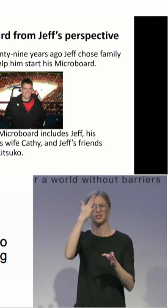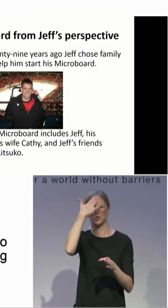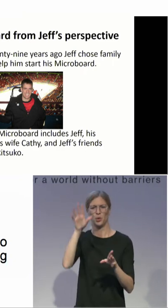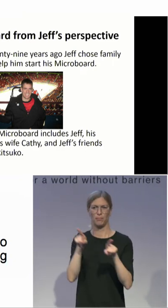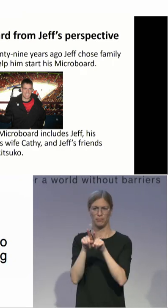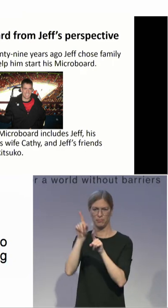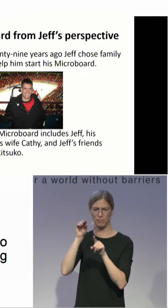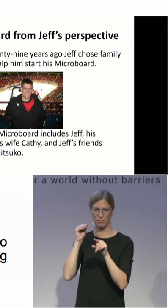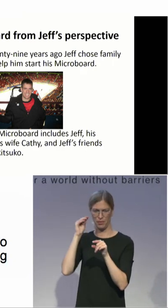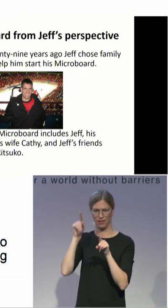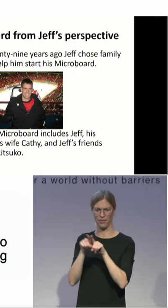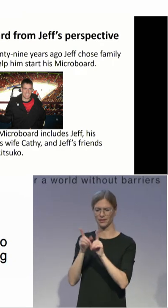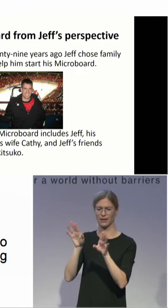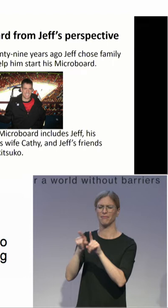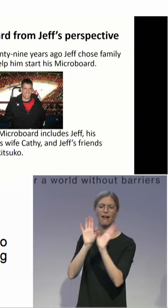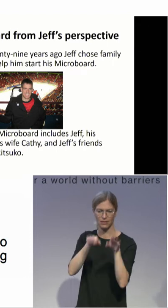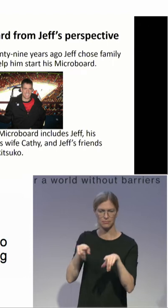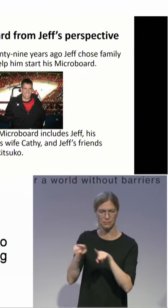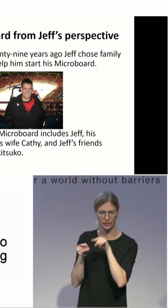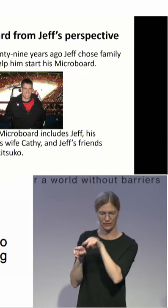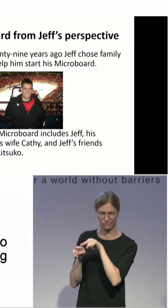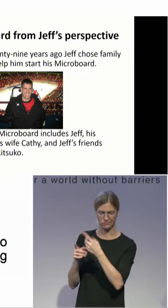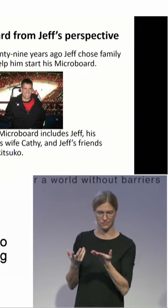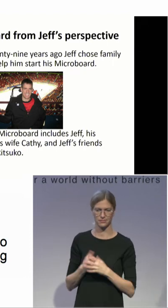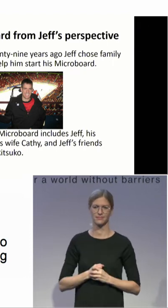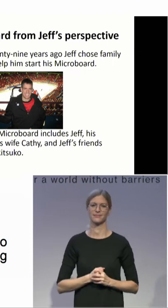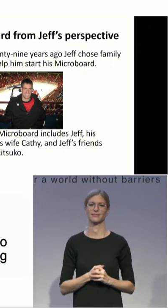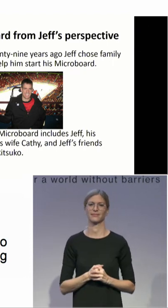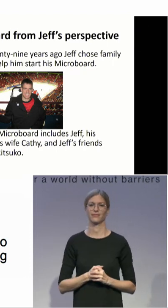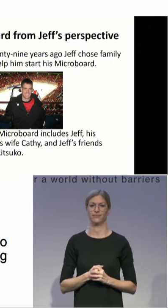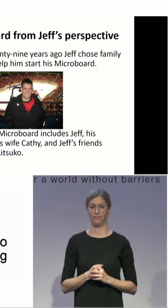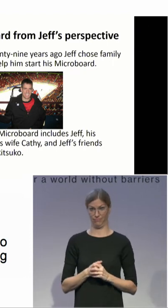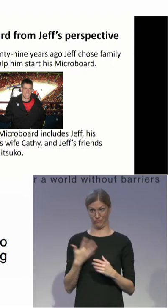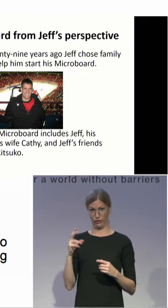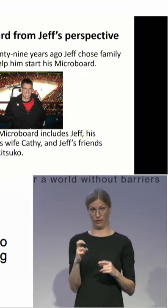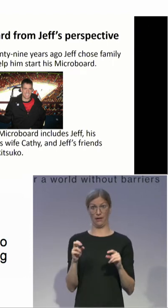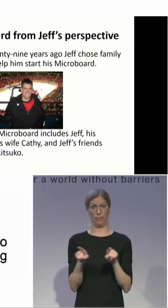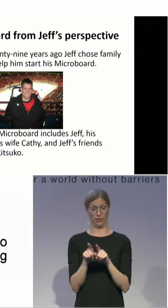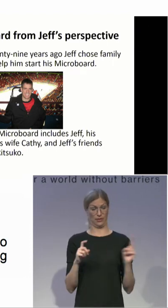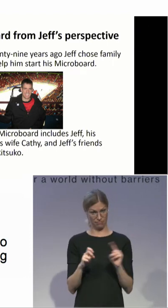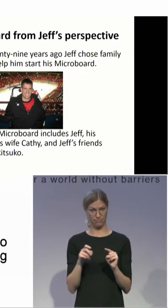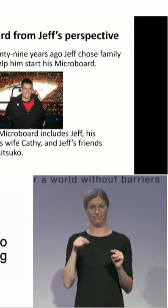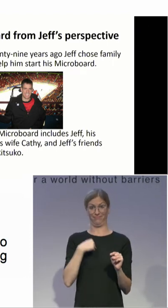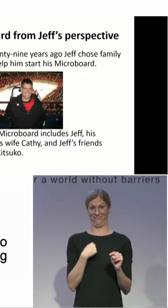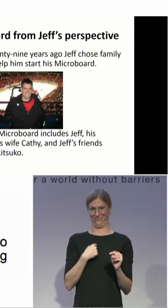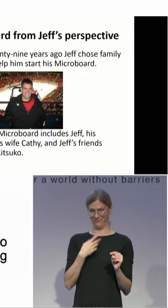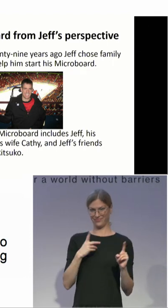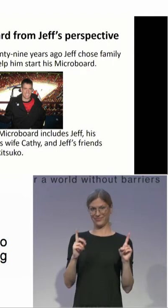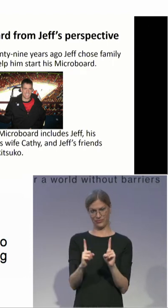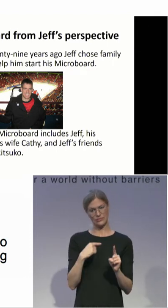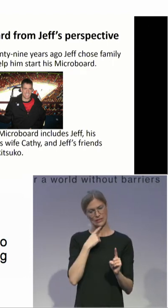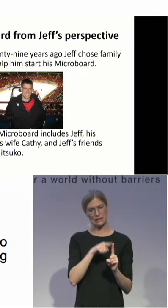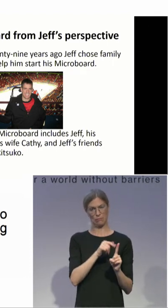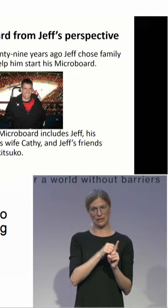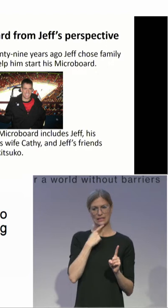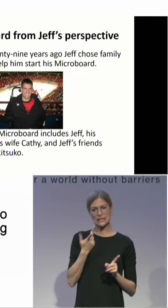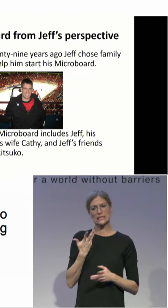he just wasn't listening to him. And after we sat down and discussed it, his brother recognized that and said, I'm sorry, and they worked it out. But he